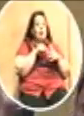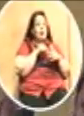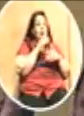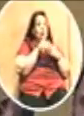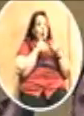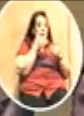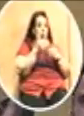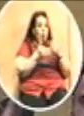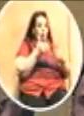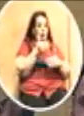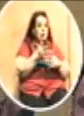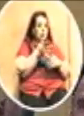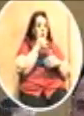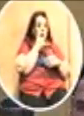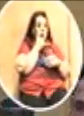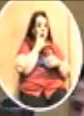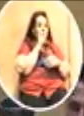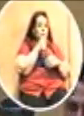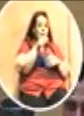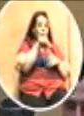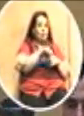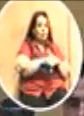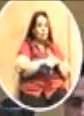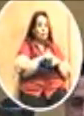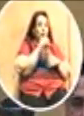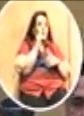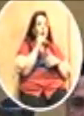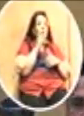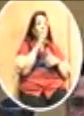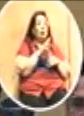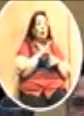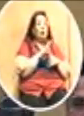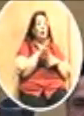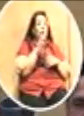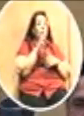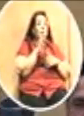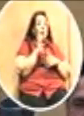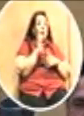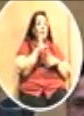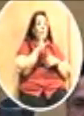is flawed. It needs to be turned down, or the recall is looking better every day.